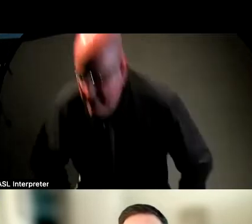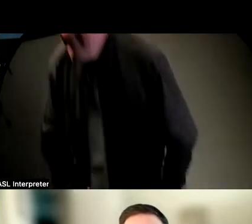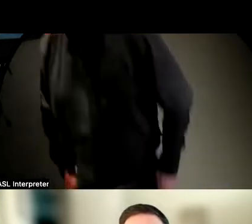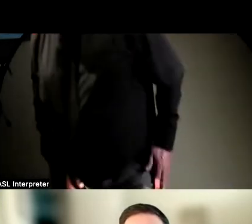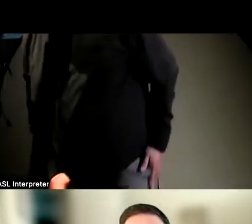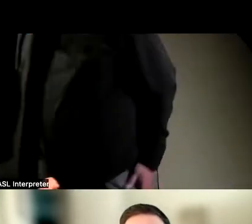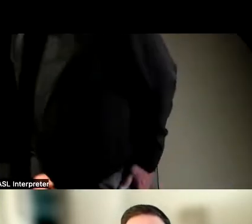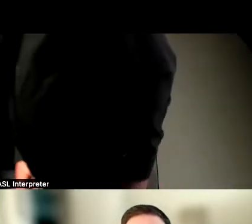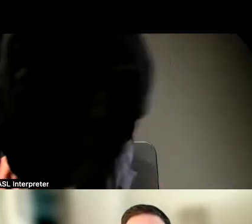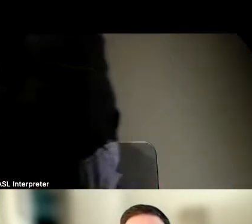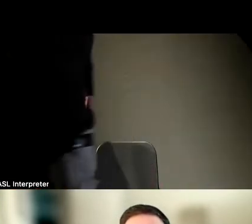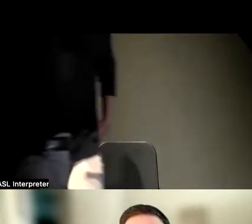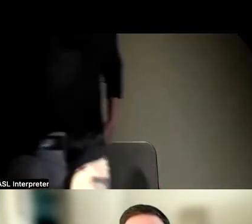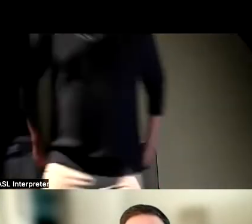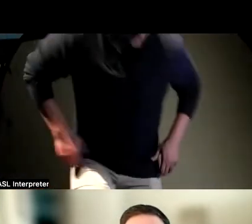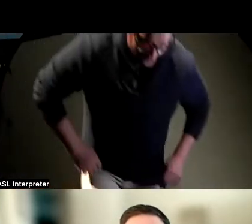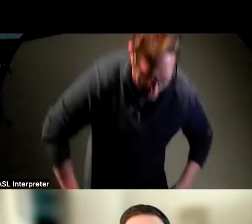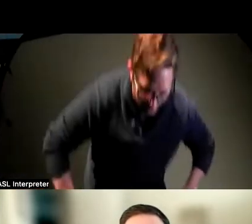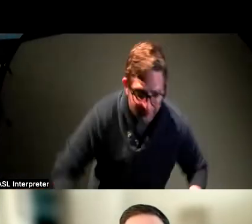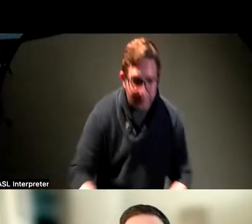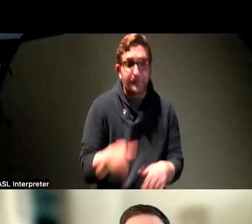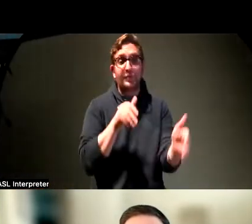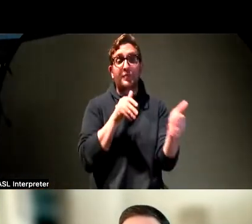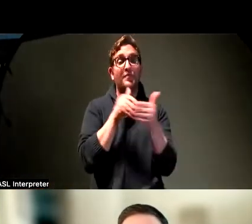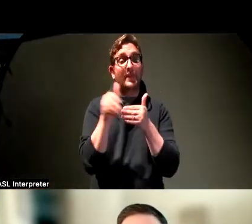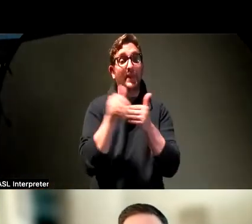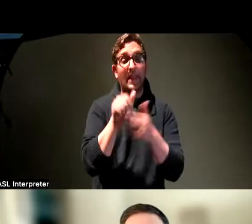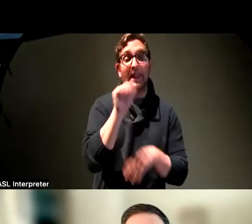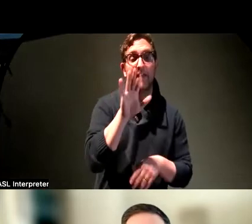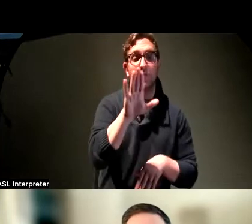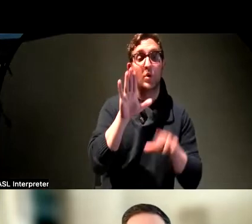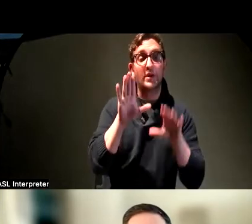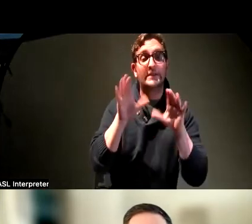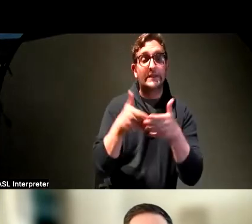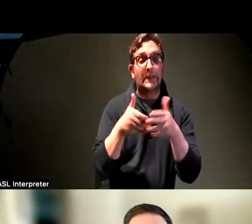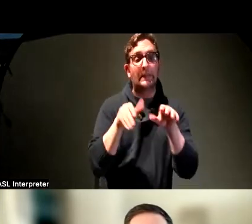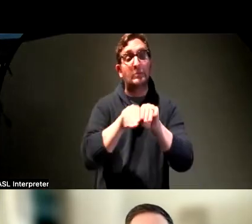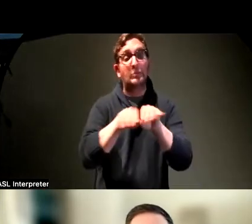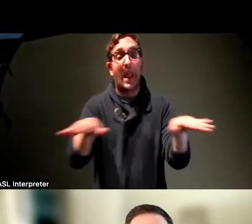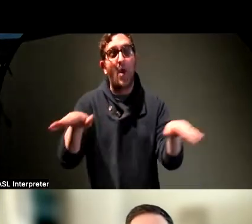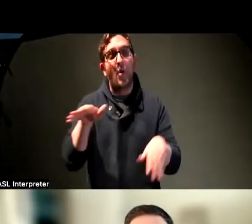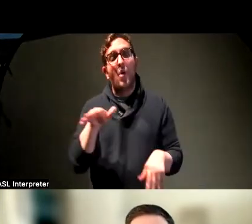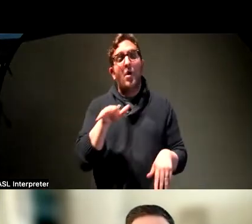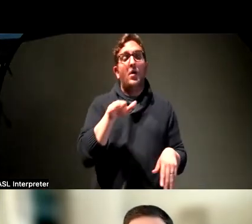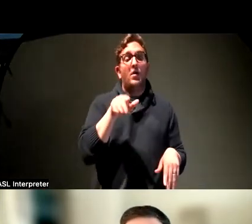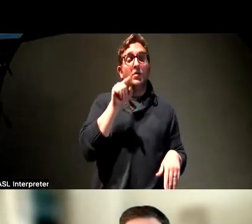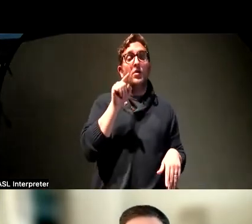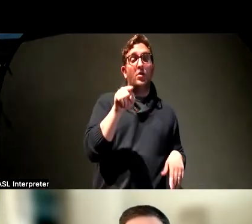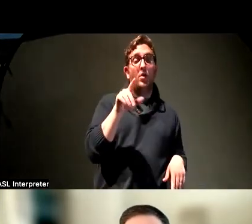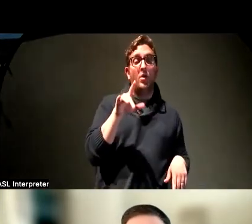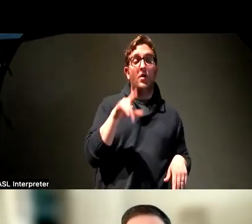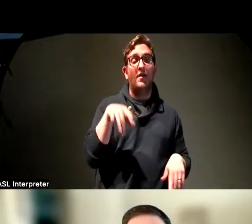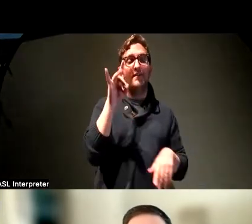in a metropolitan area, then if you're finding time to meet and making room for places to